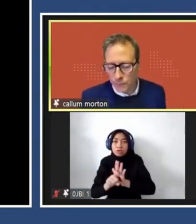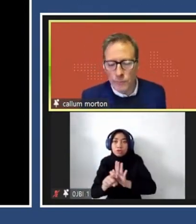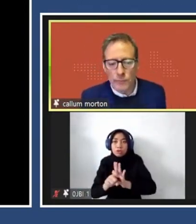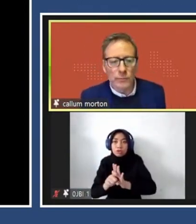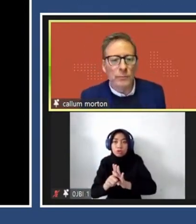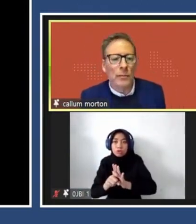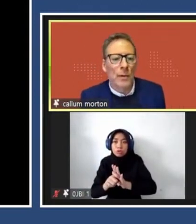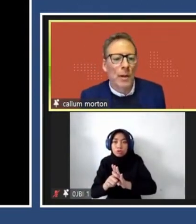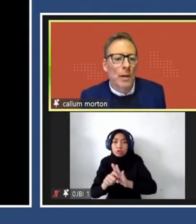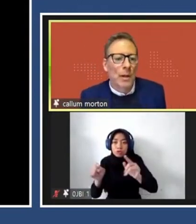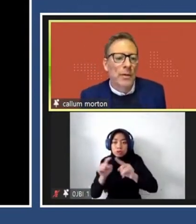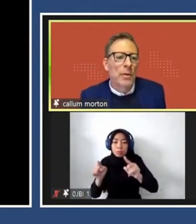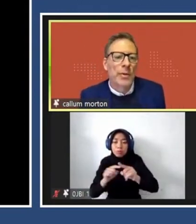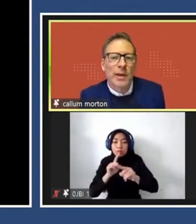wire.